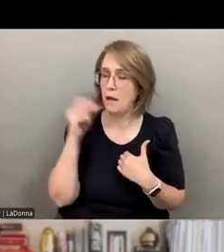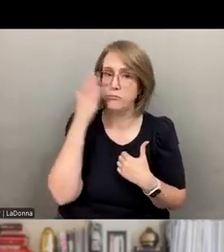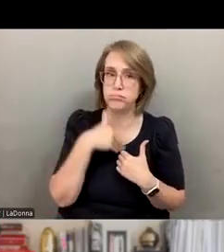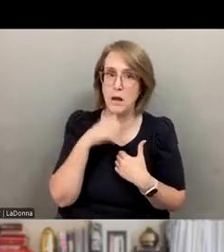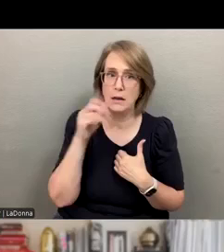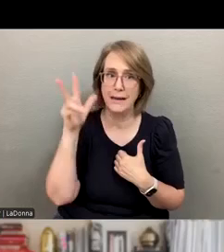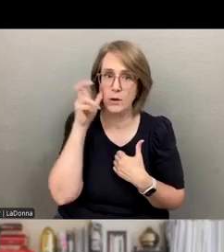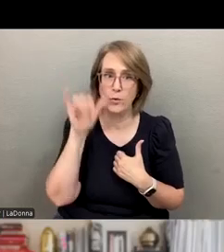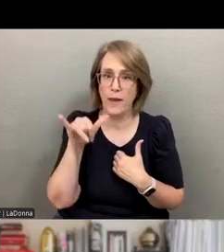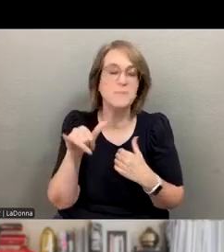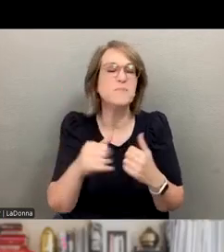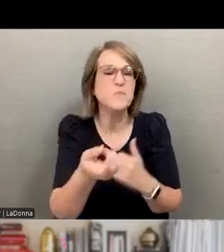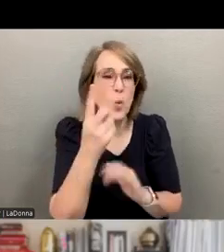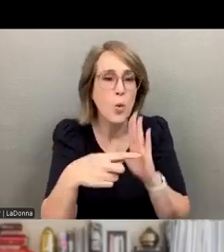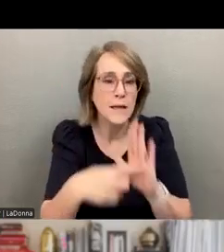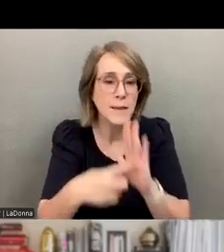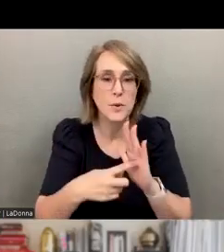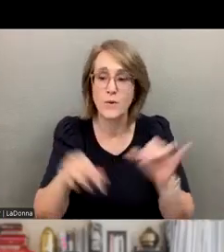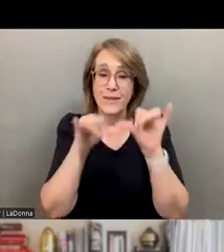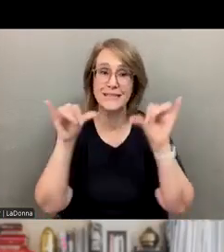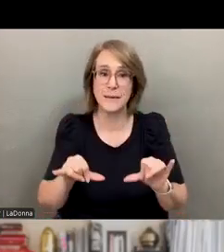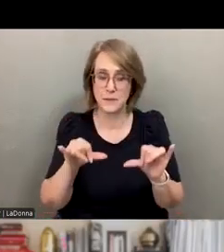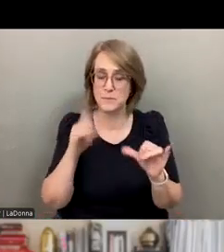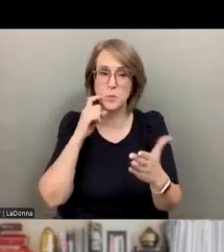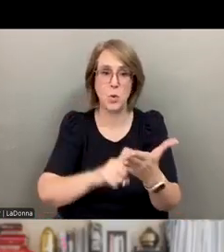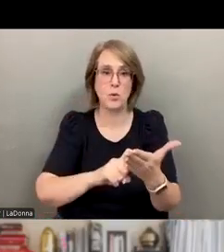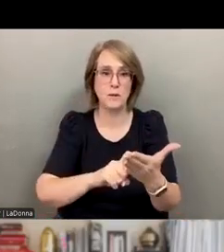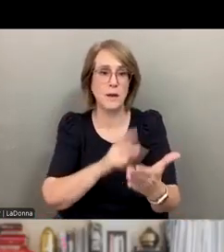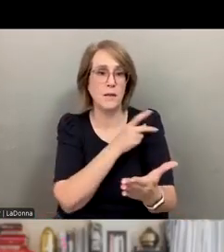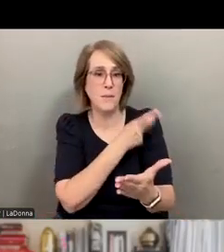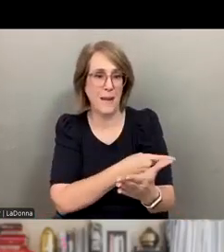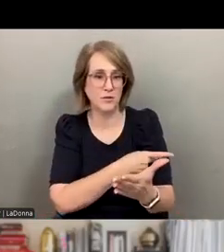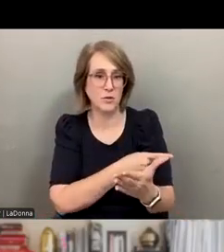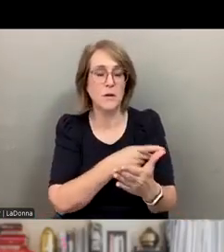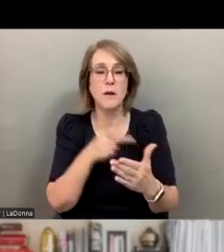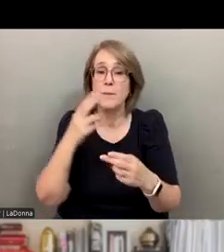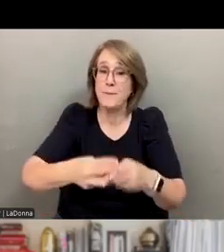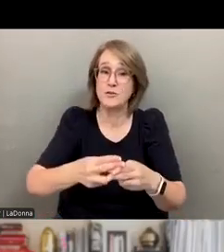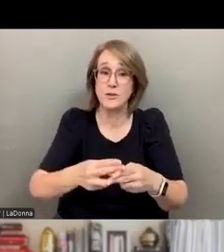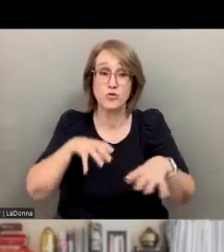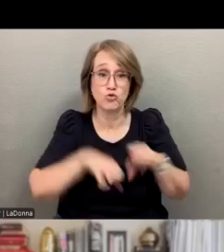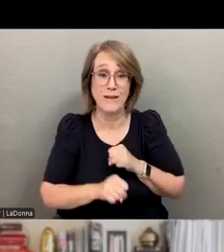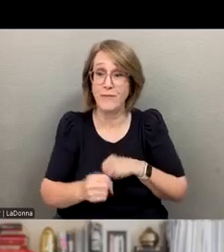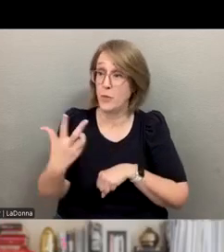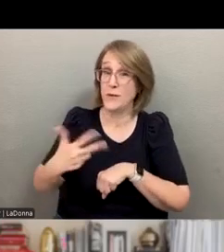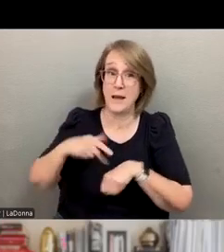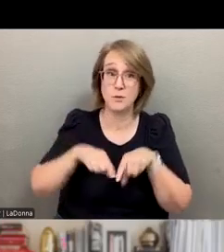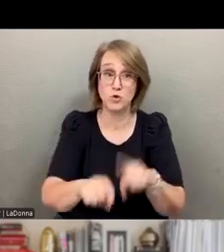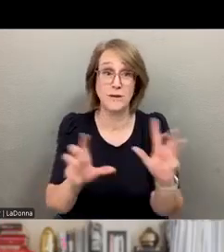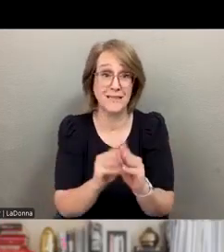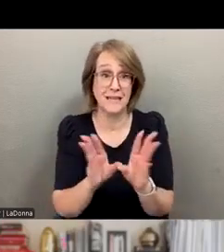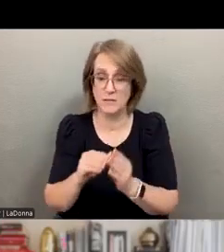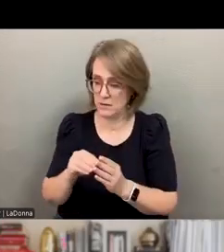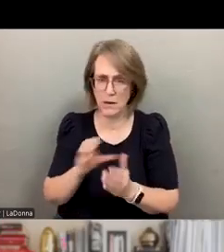know one case where a system said the patient client mentioned grief three times during the session, and